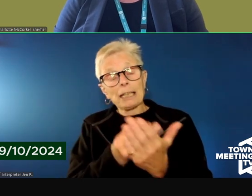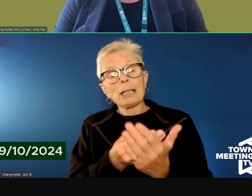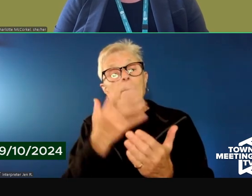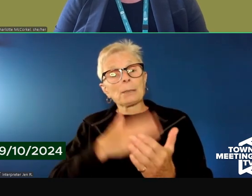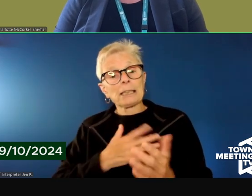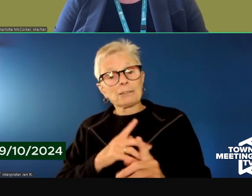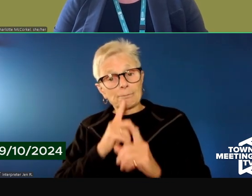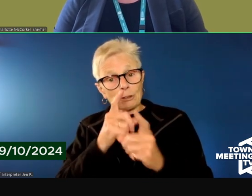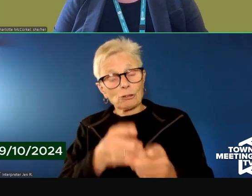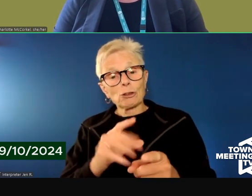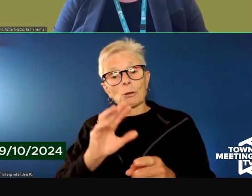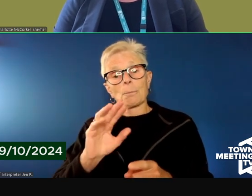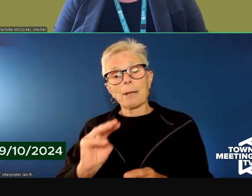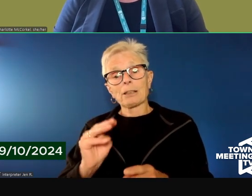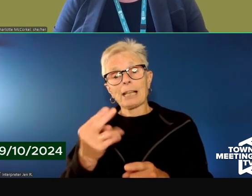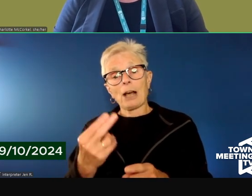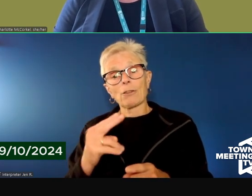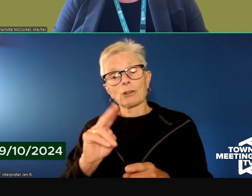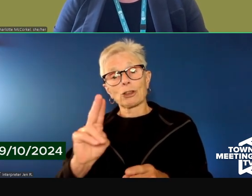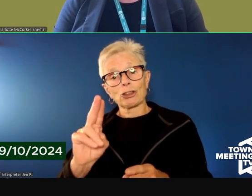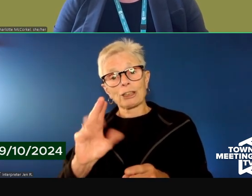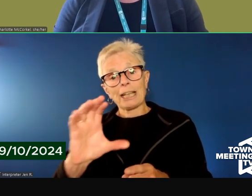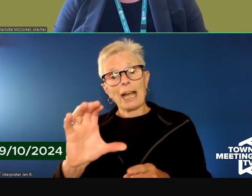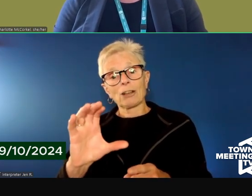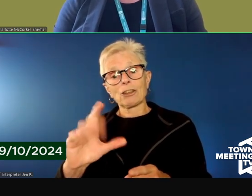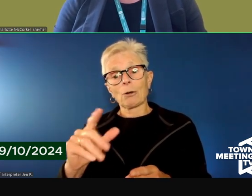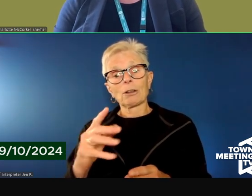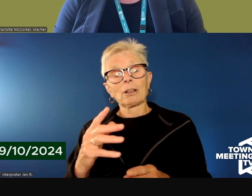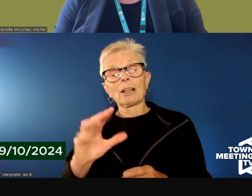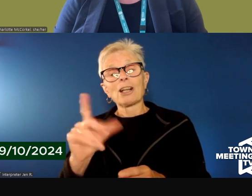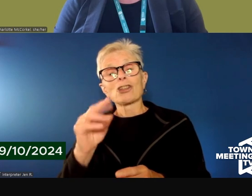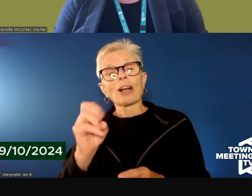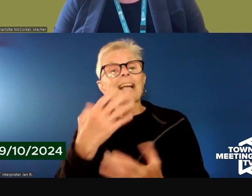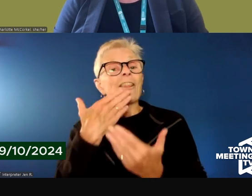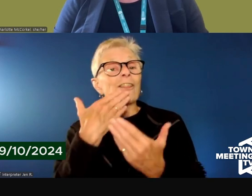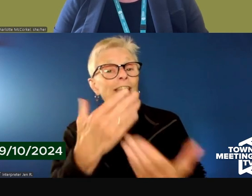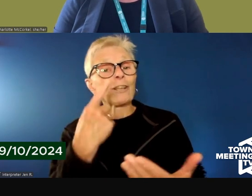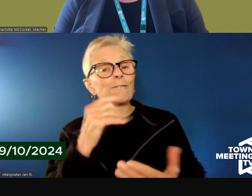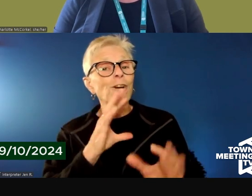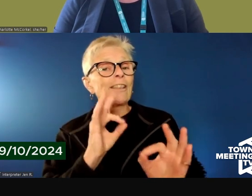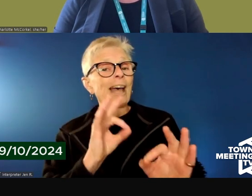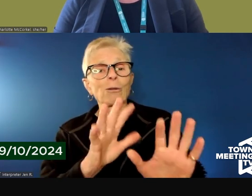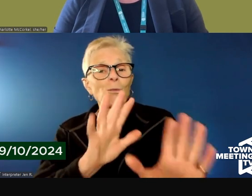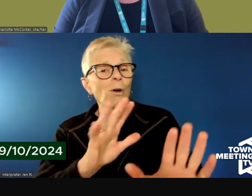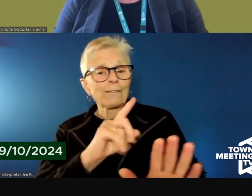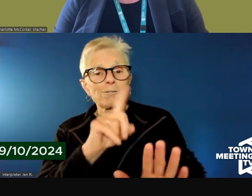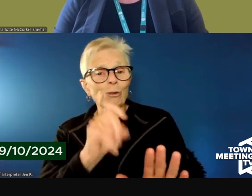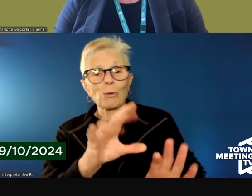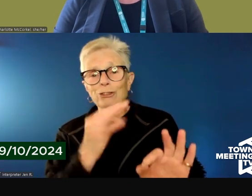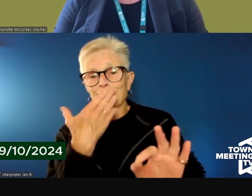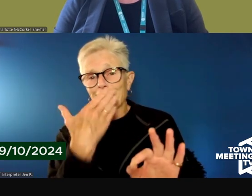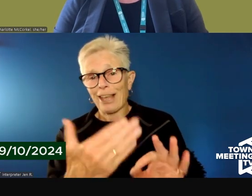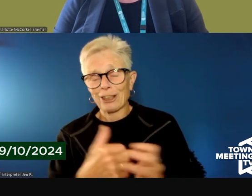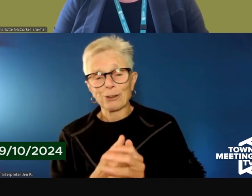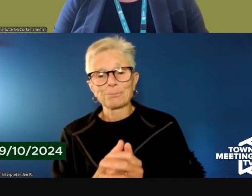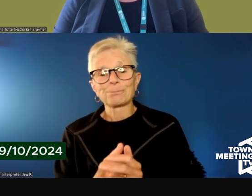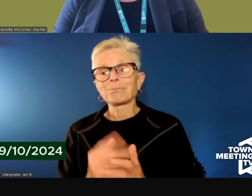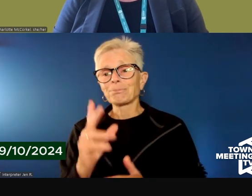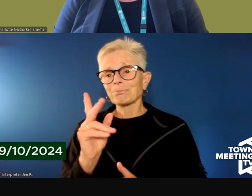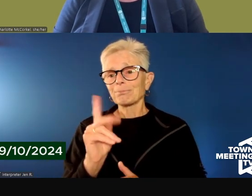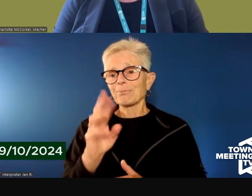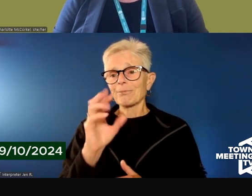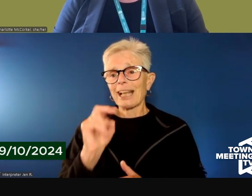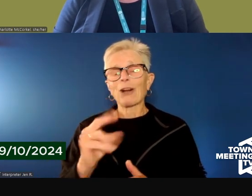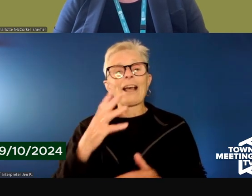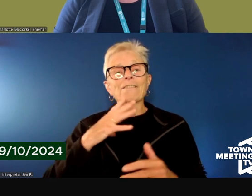in the right place. Thank you for that generous question. I love that too. Okay, well, I'm going to get it. I'm going to bring us on